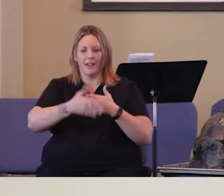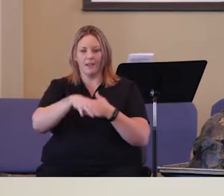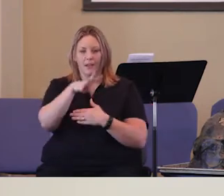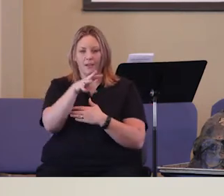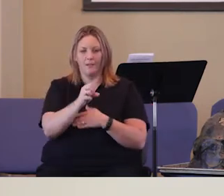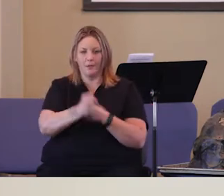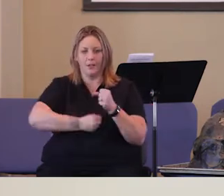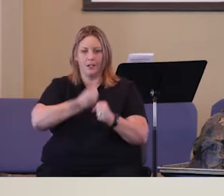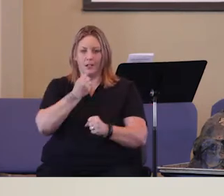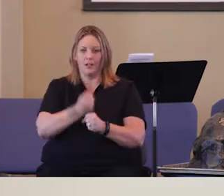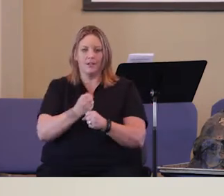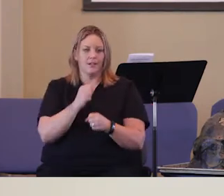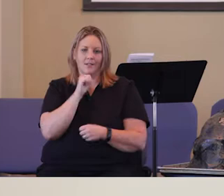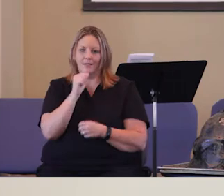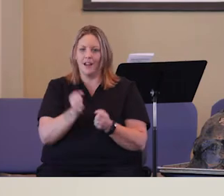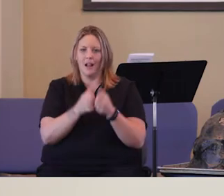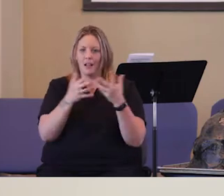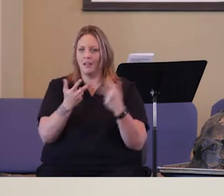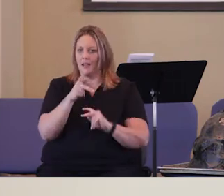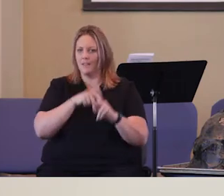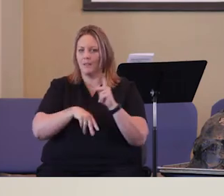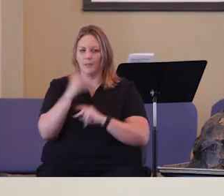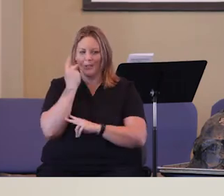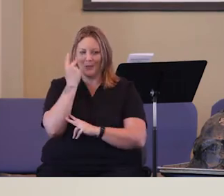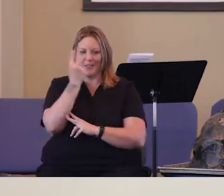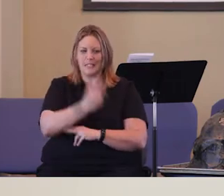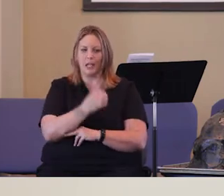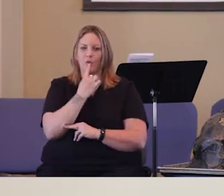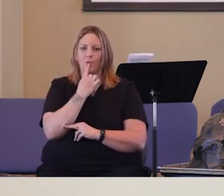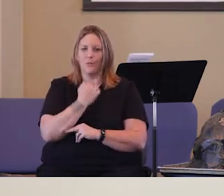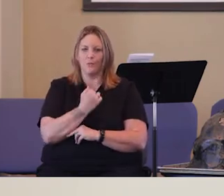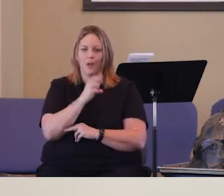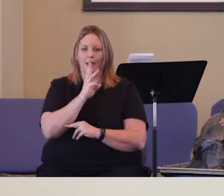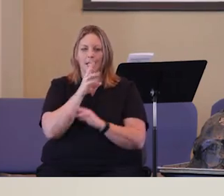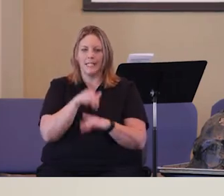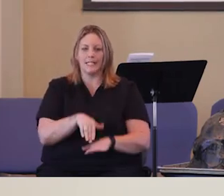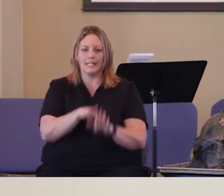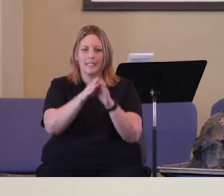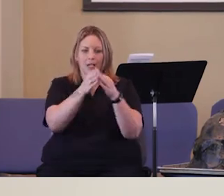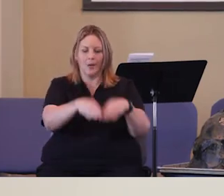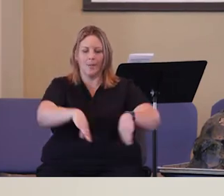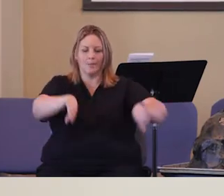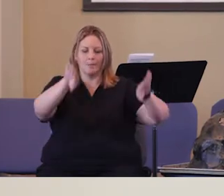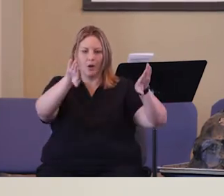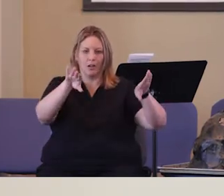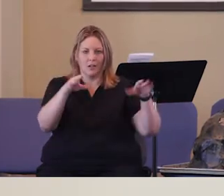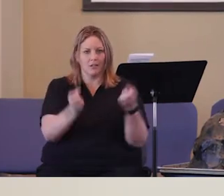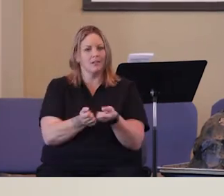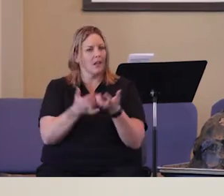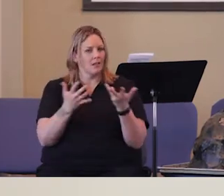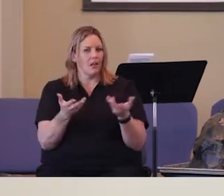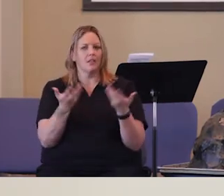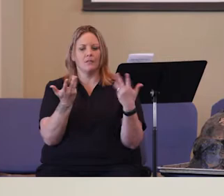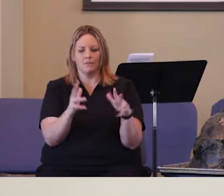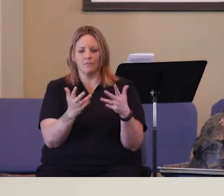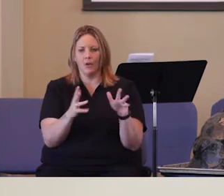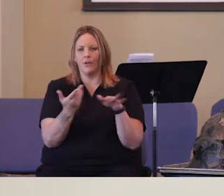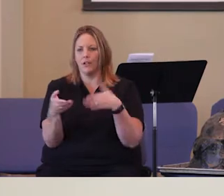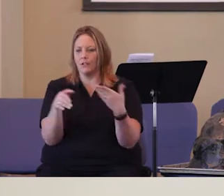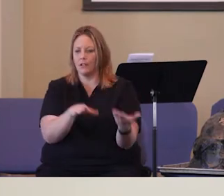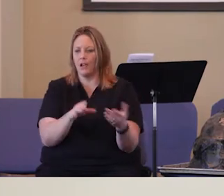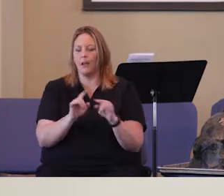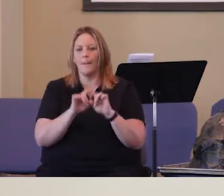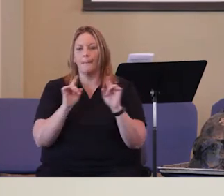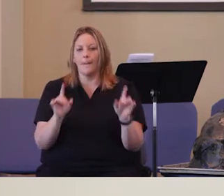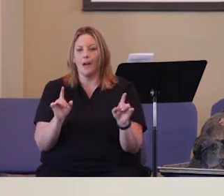remember that there's not too many people that have seen the Red Sea parting are still alive at this point. There's probably a lot that have already